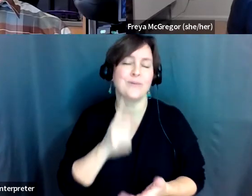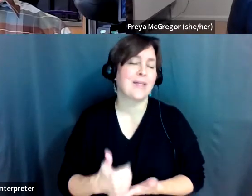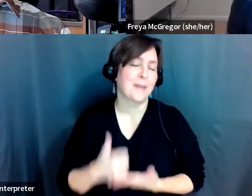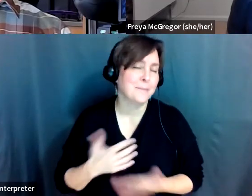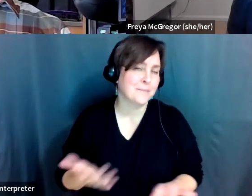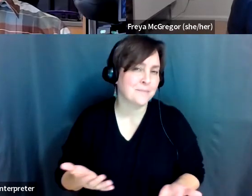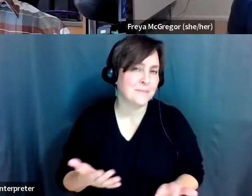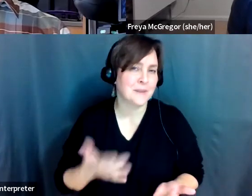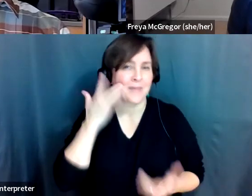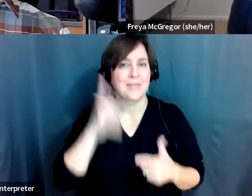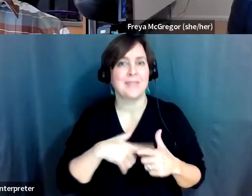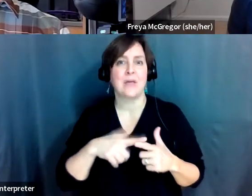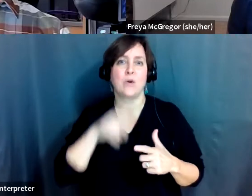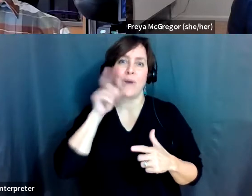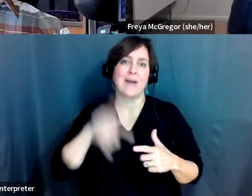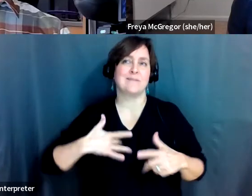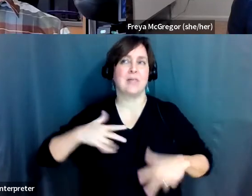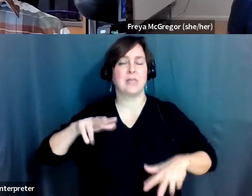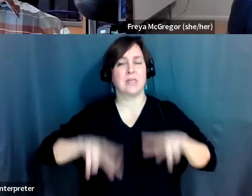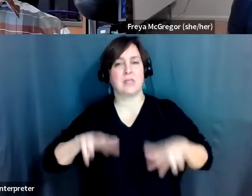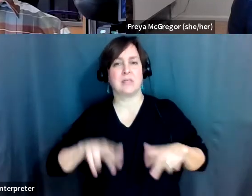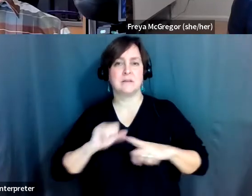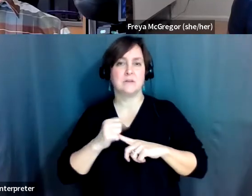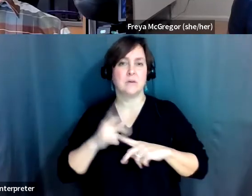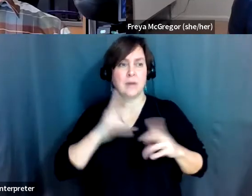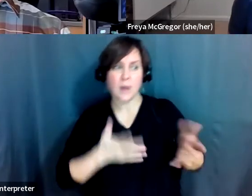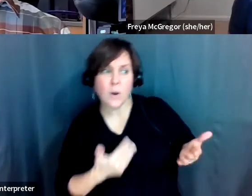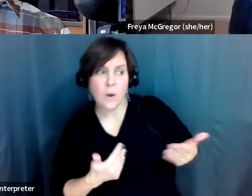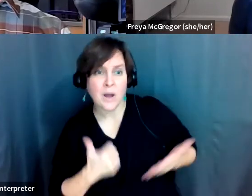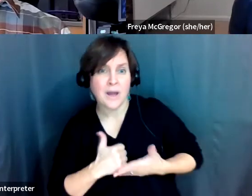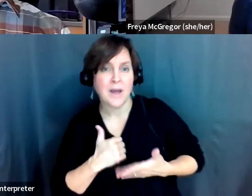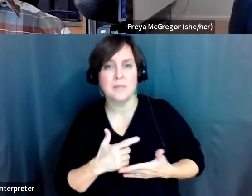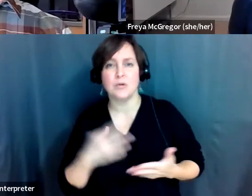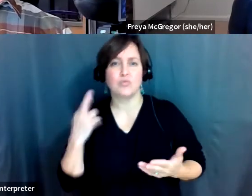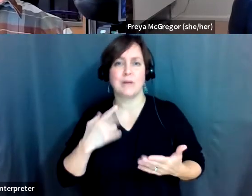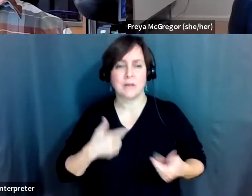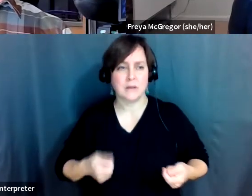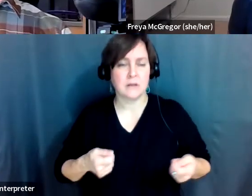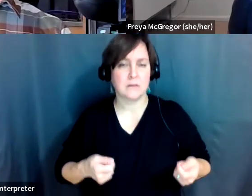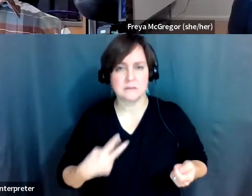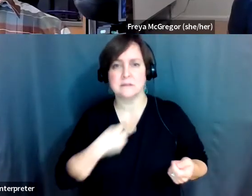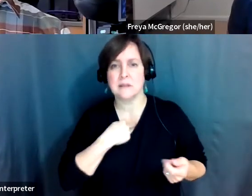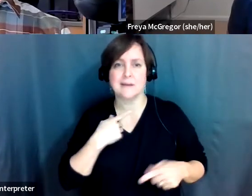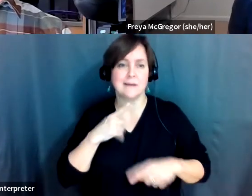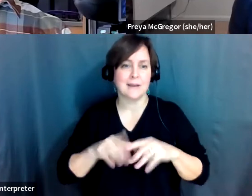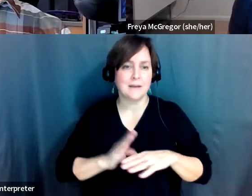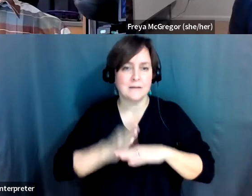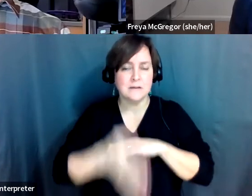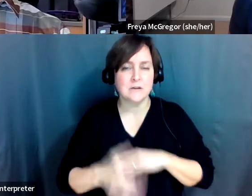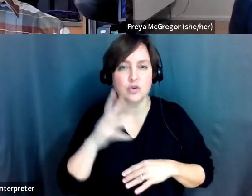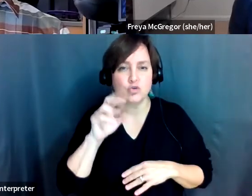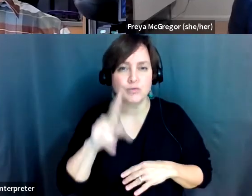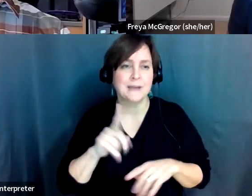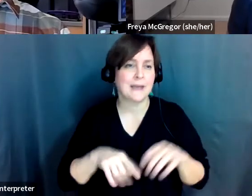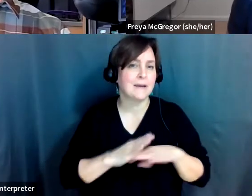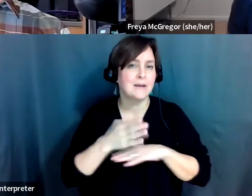you won't have to get into a situation where, you know, you realize you can't go over a creek or you can't go over rocks and